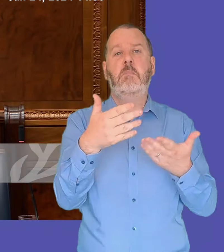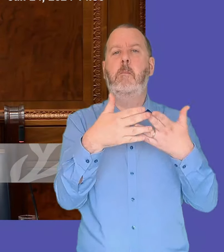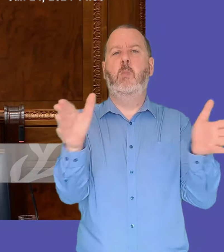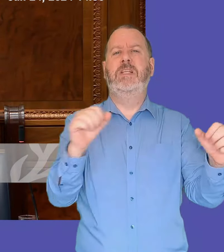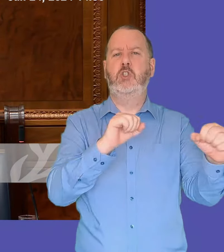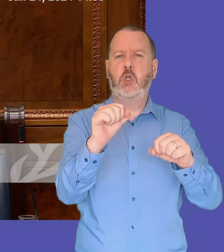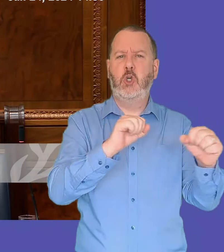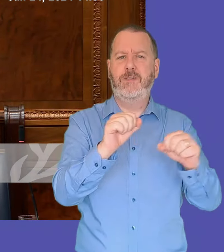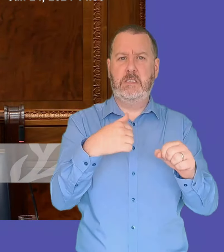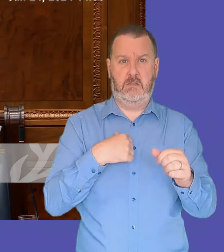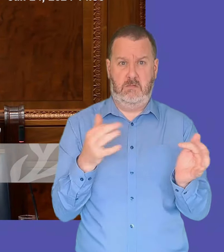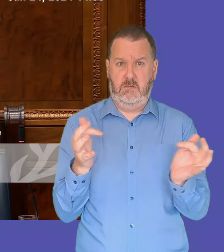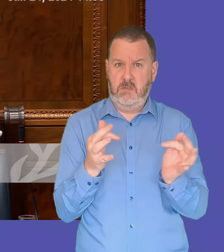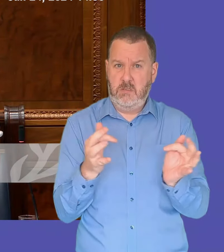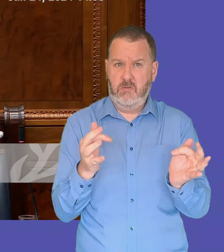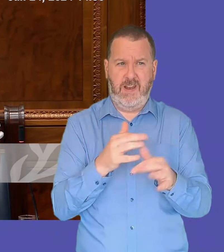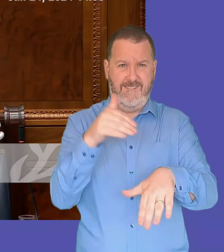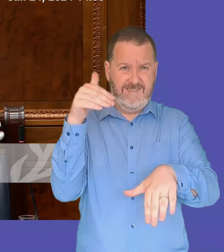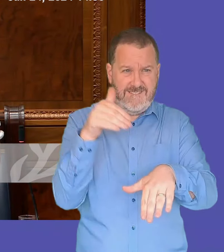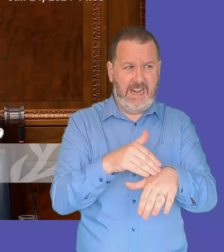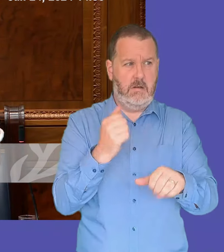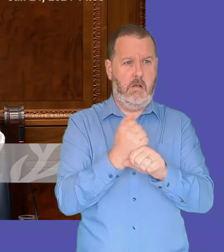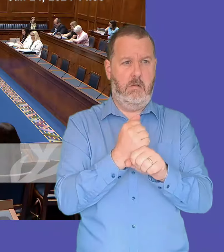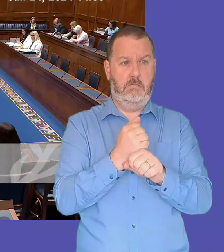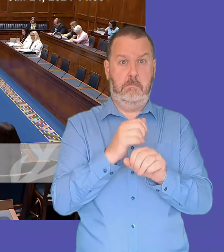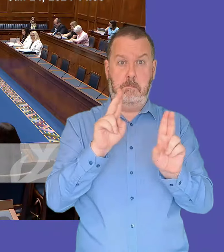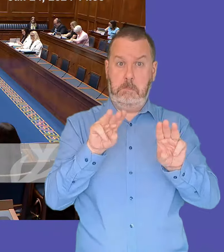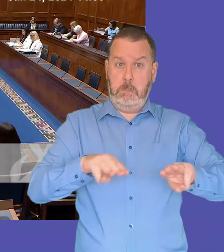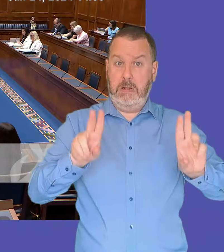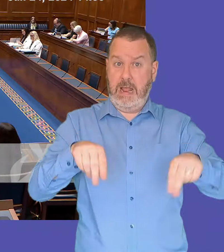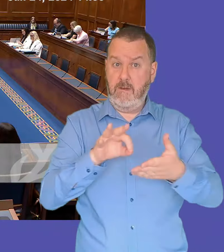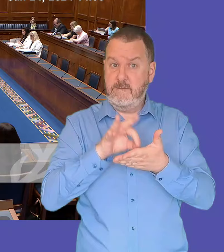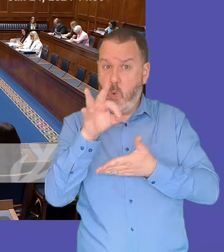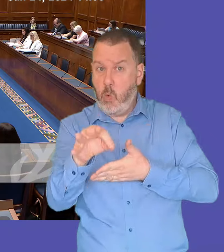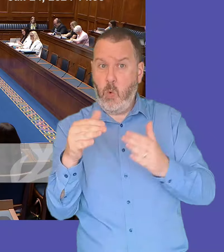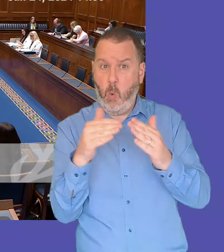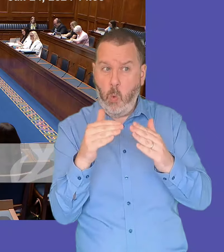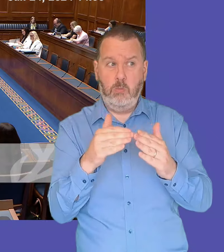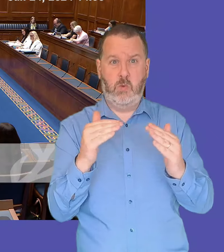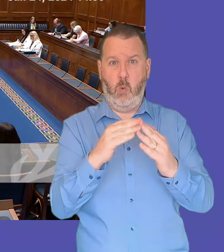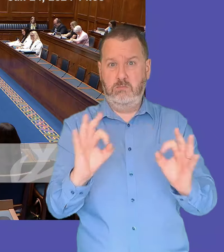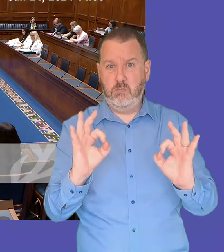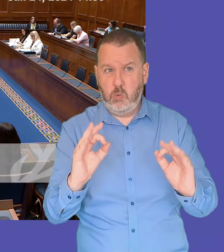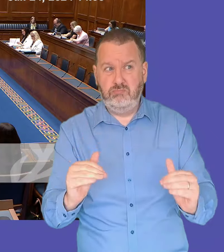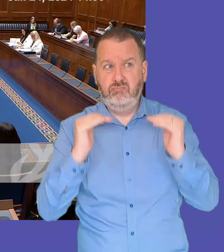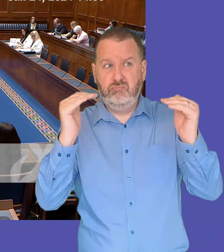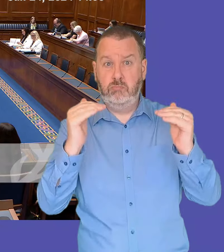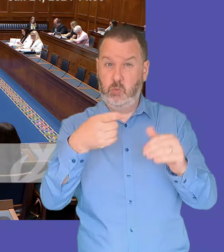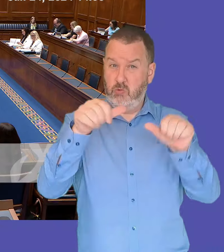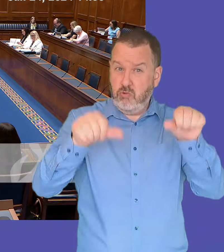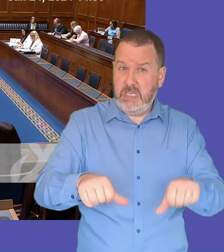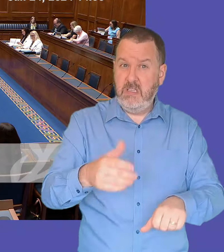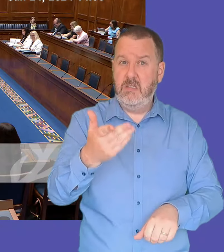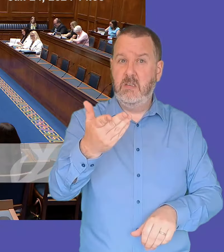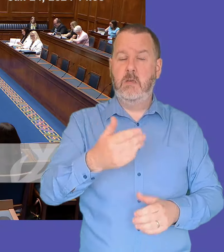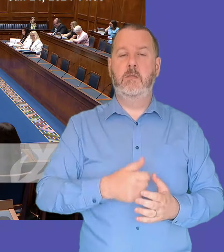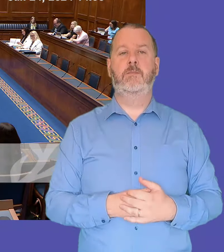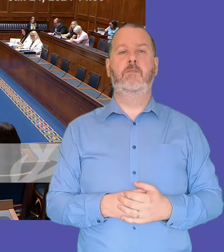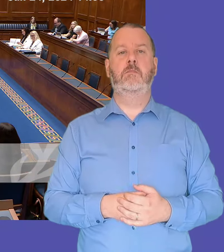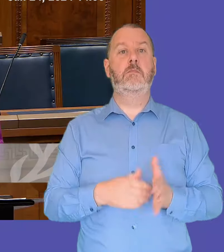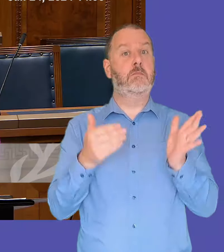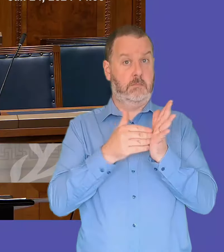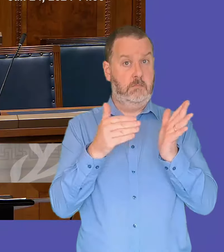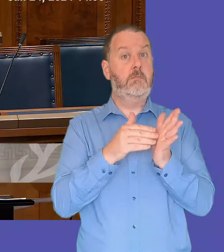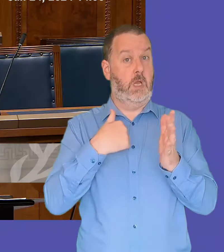impact on delivering social and affordable homes first minister yes i mean i absolutely concur and i think every member in this